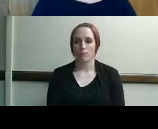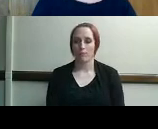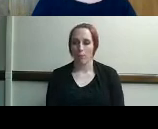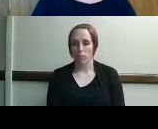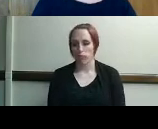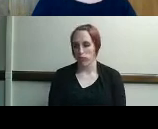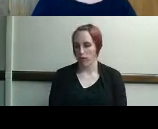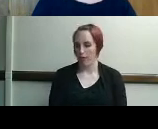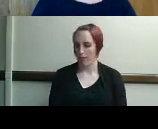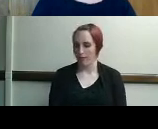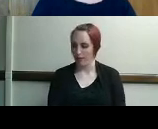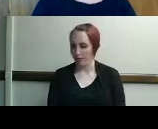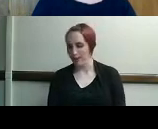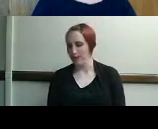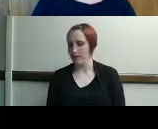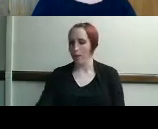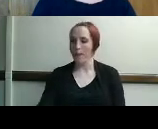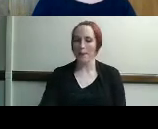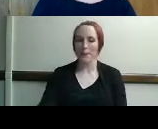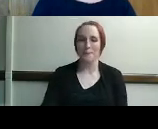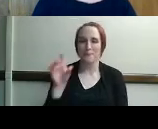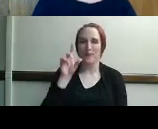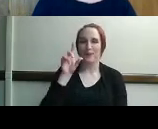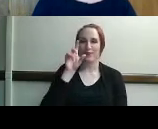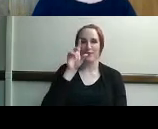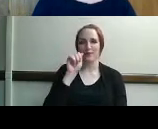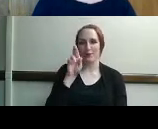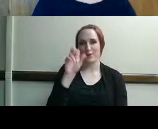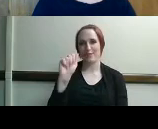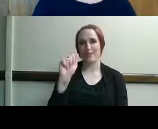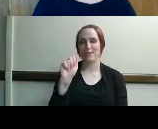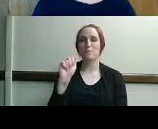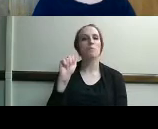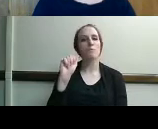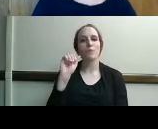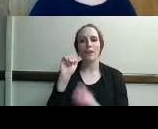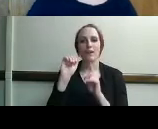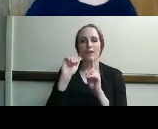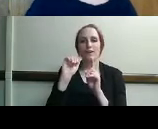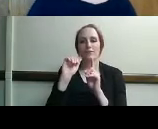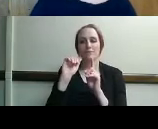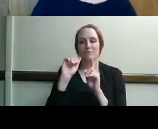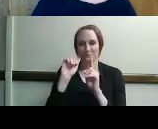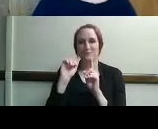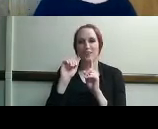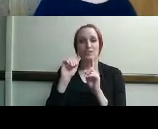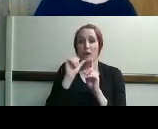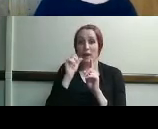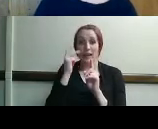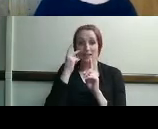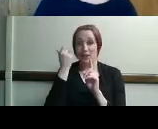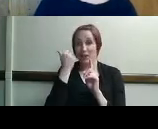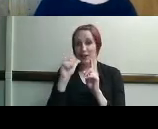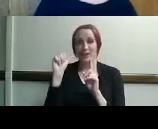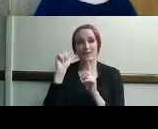and this is laura i think you may have stumped them a little bit i'm not seeing many votes yay or nay yes